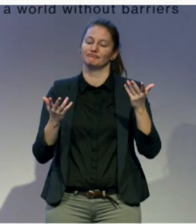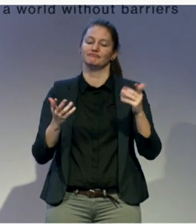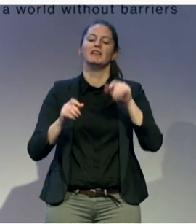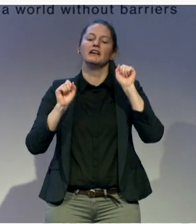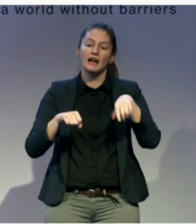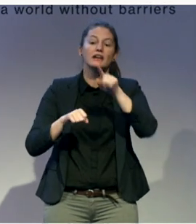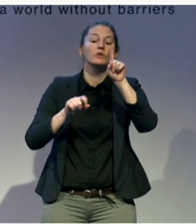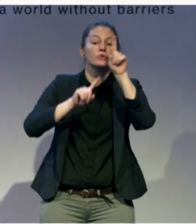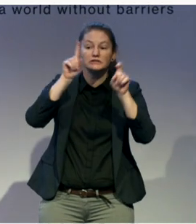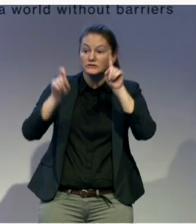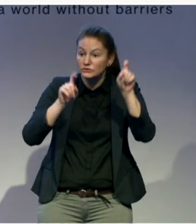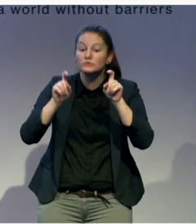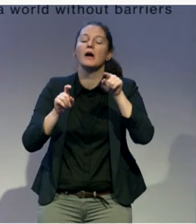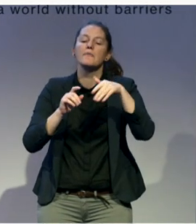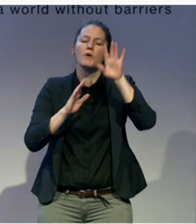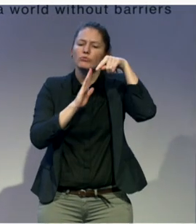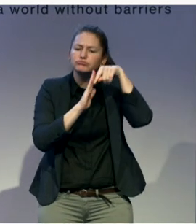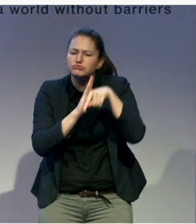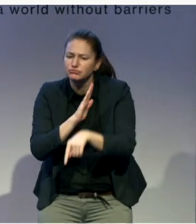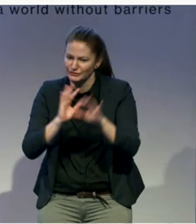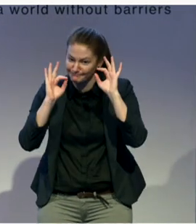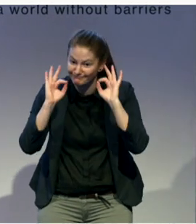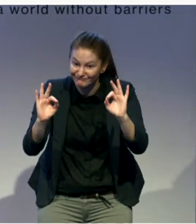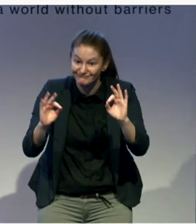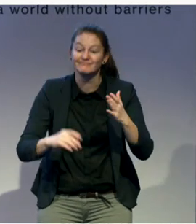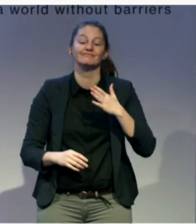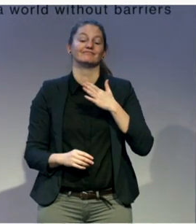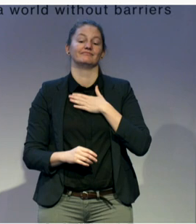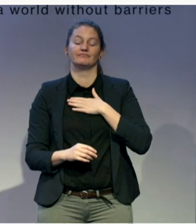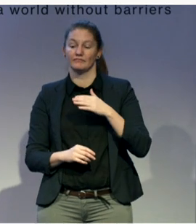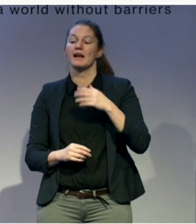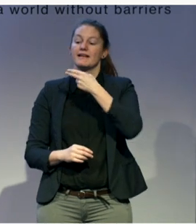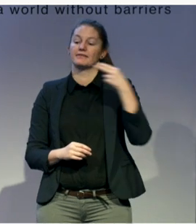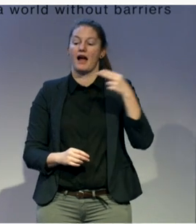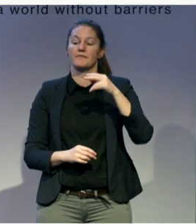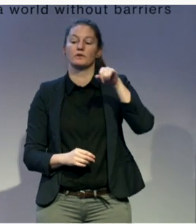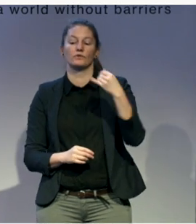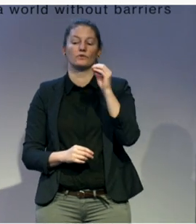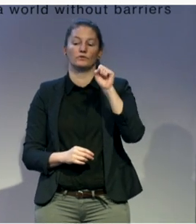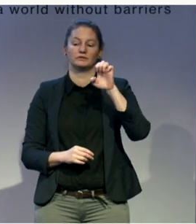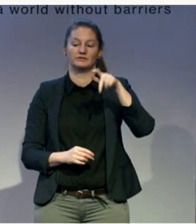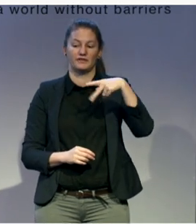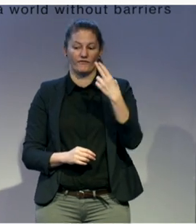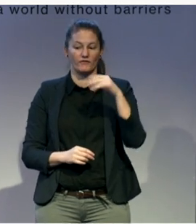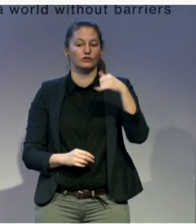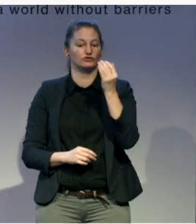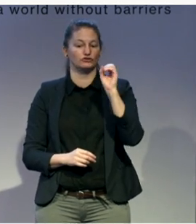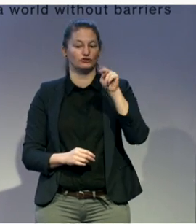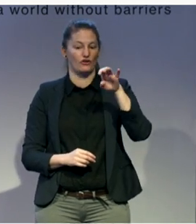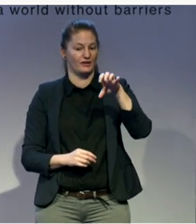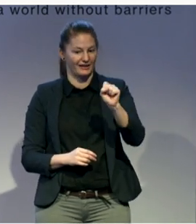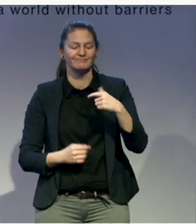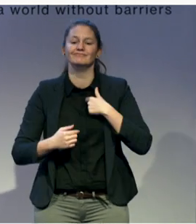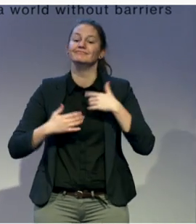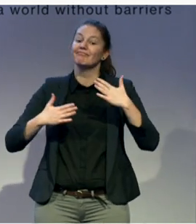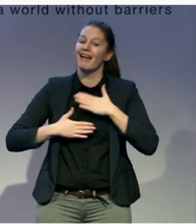My name is Joseph Jones. I'm the executive director of the Harkin Institute for Public Policy and Citizen Engagement. I'm very excited to be here at Xero Project